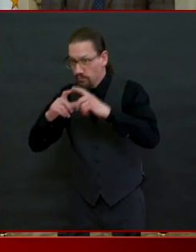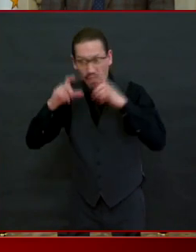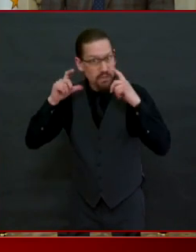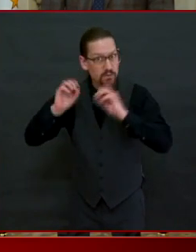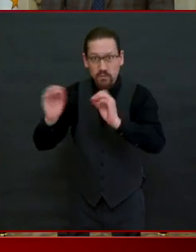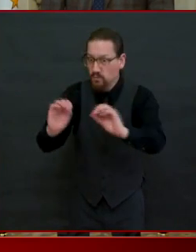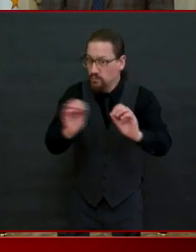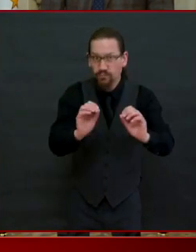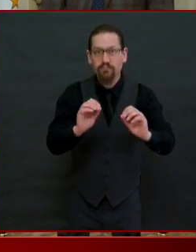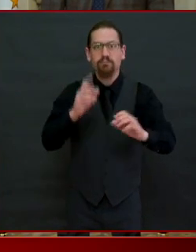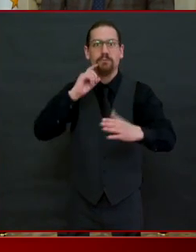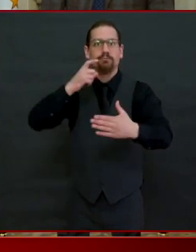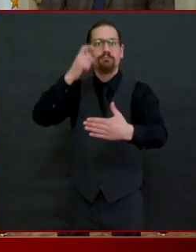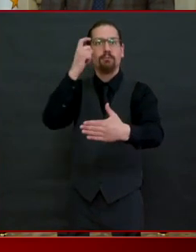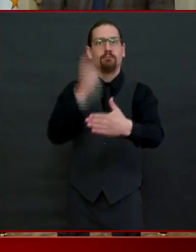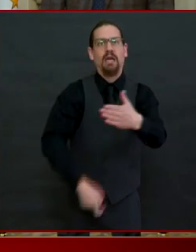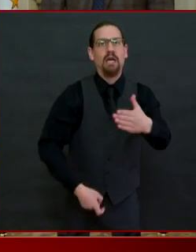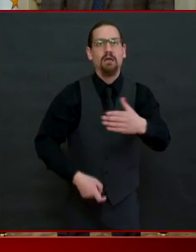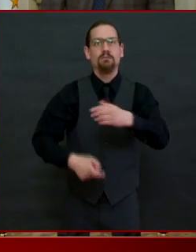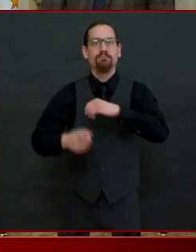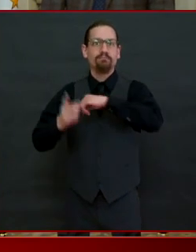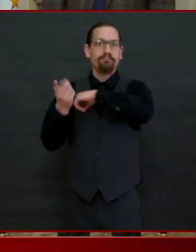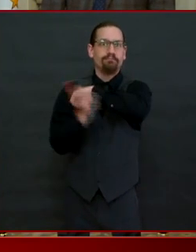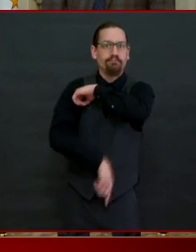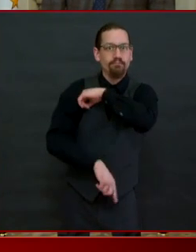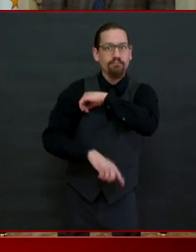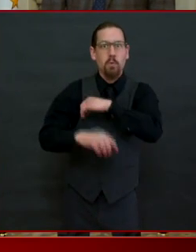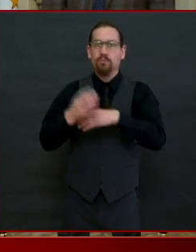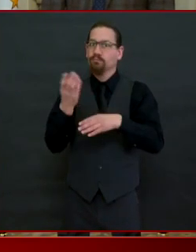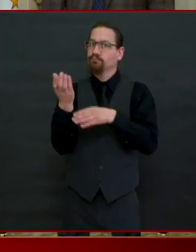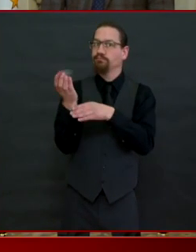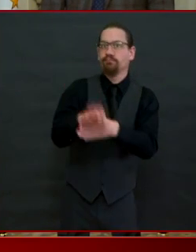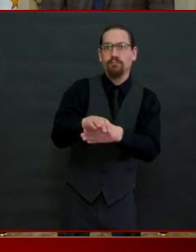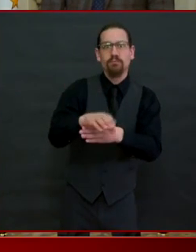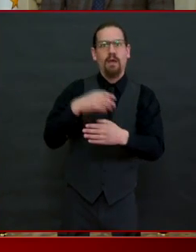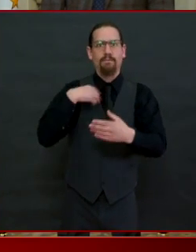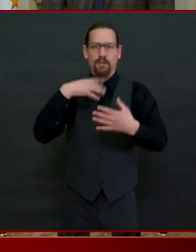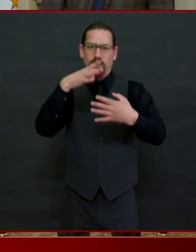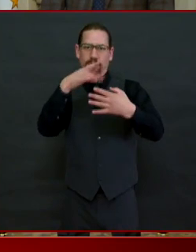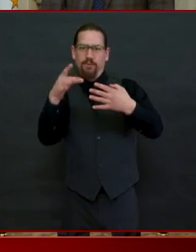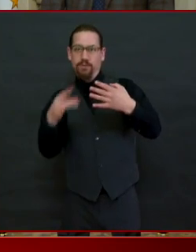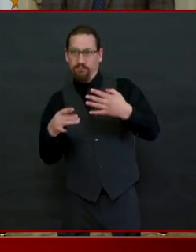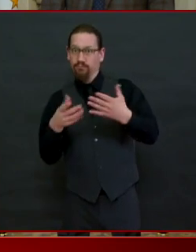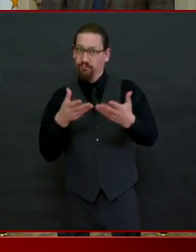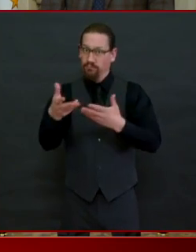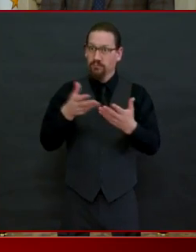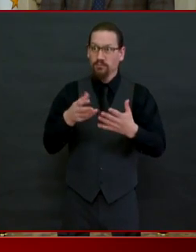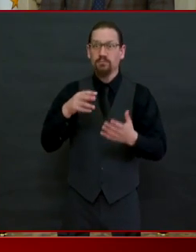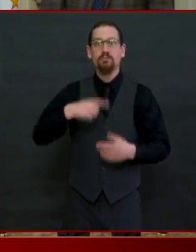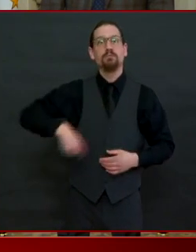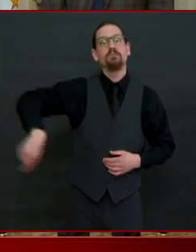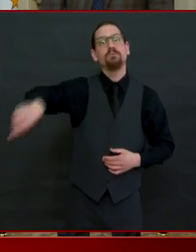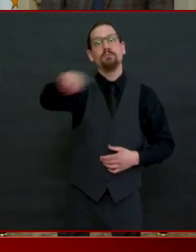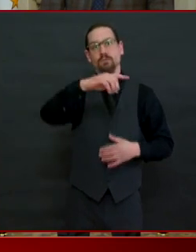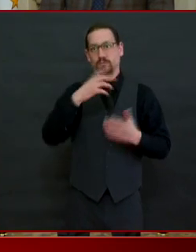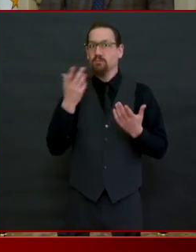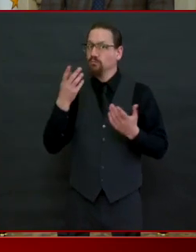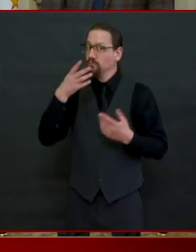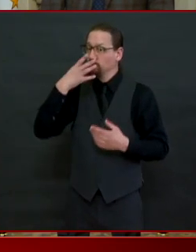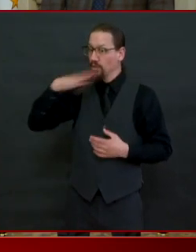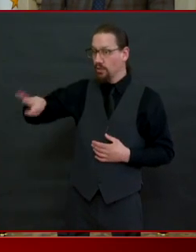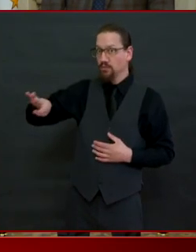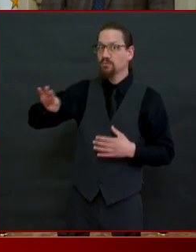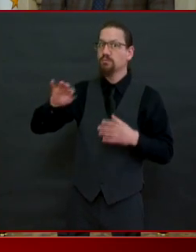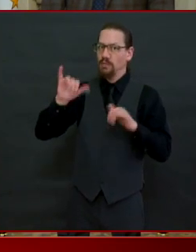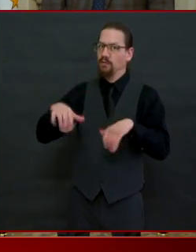mechanisms if if we feel that businesses and individuals aren't complying so um